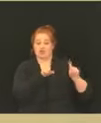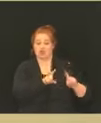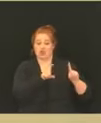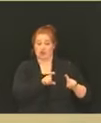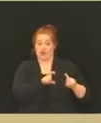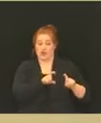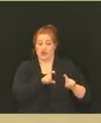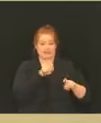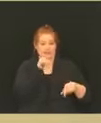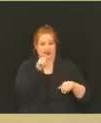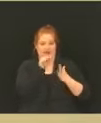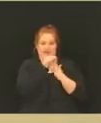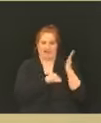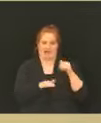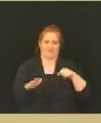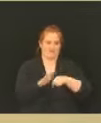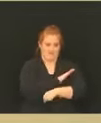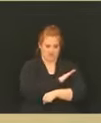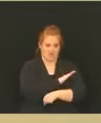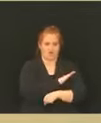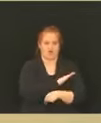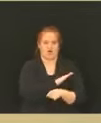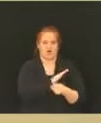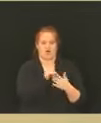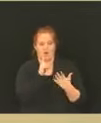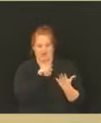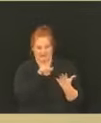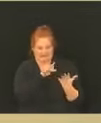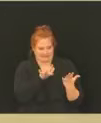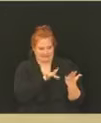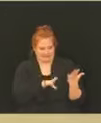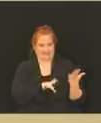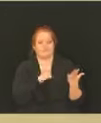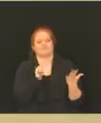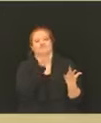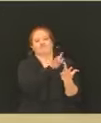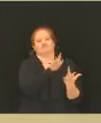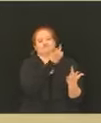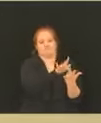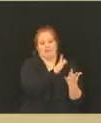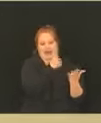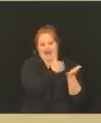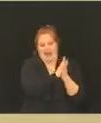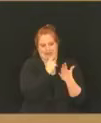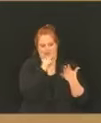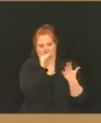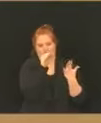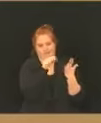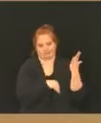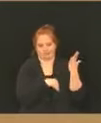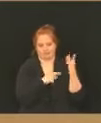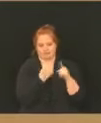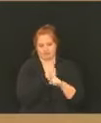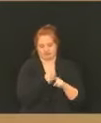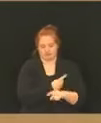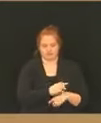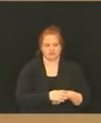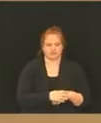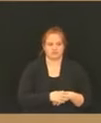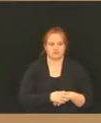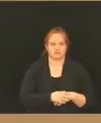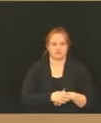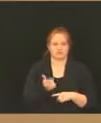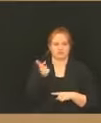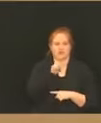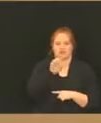information, we'll reach out to them to try to get them complete. Completed. And we are also currently working on sending